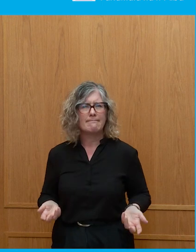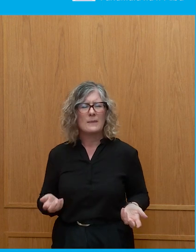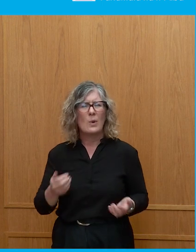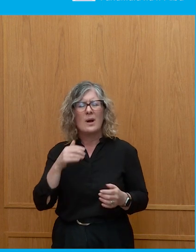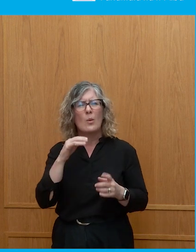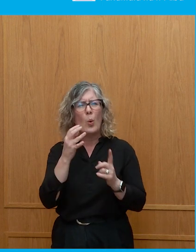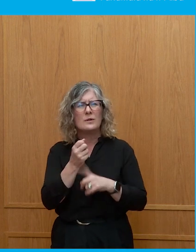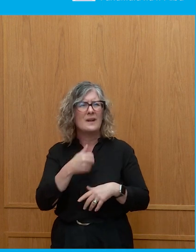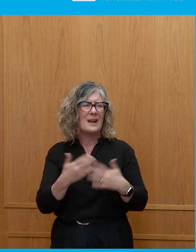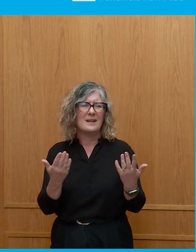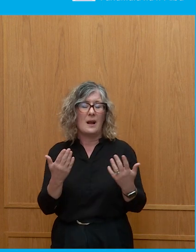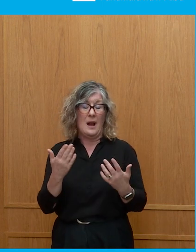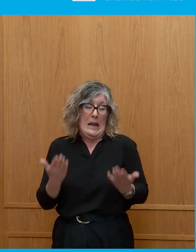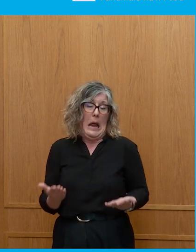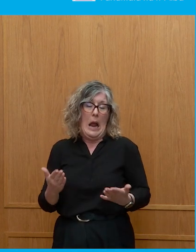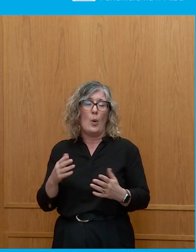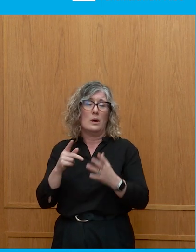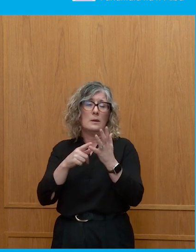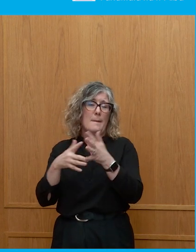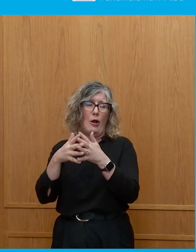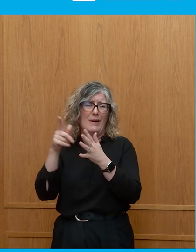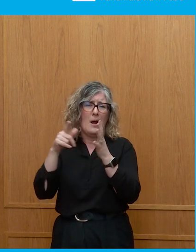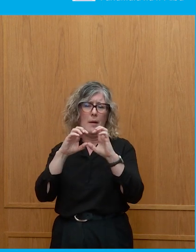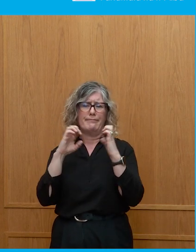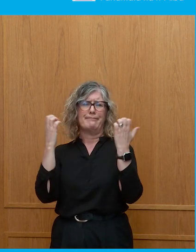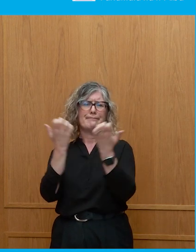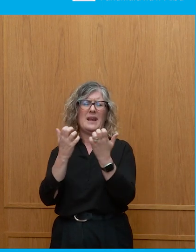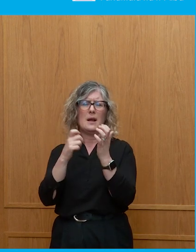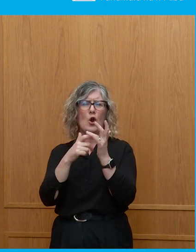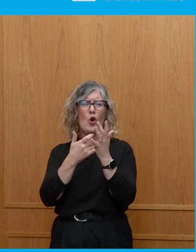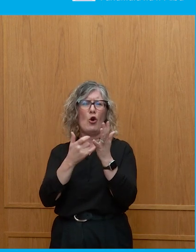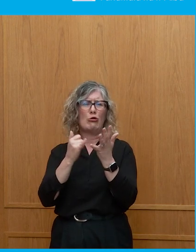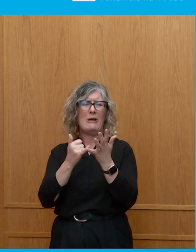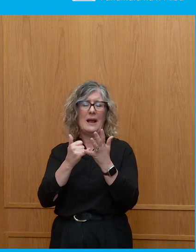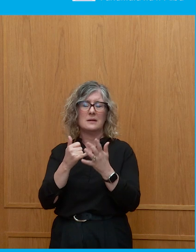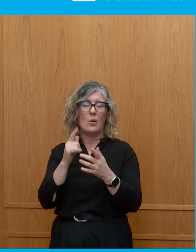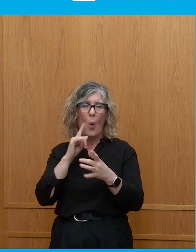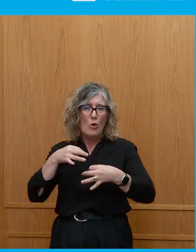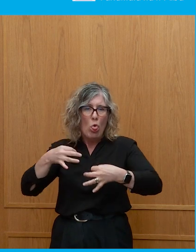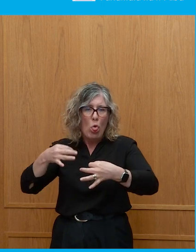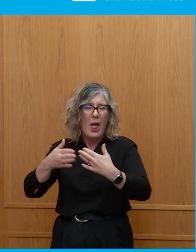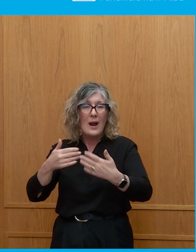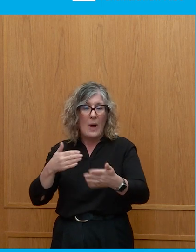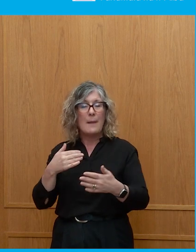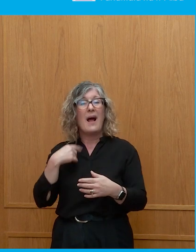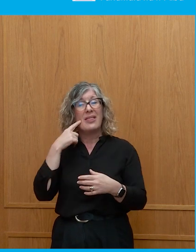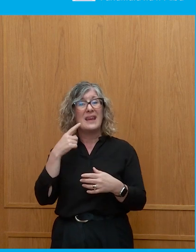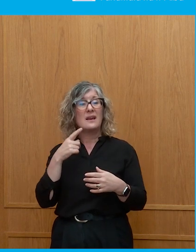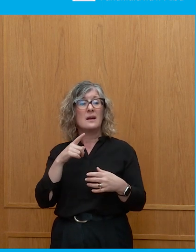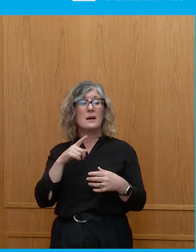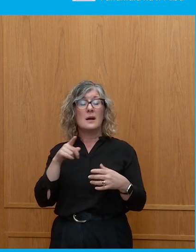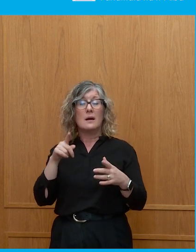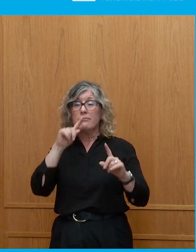by the US Congress, full stop. But nothing gets done without compromise. And I think part of the reason why nothing's getting done is because